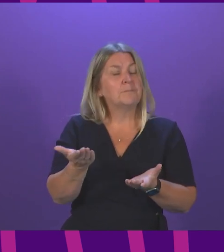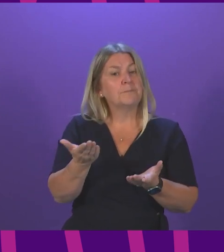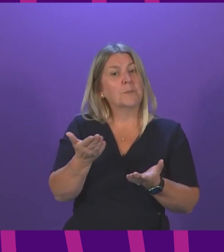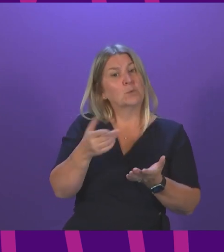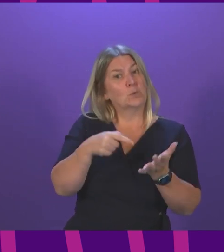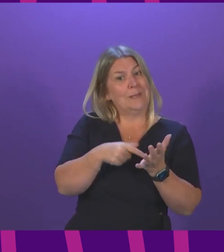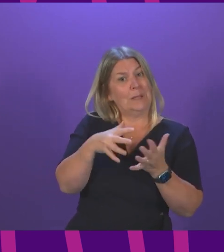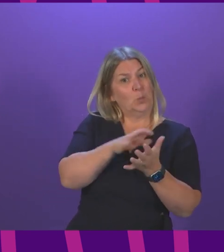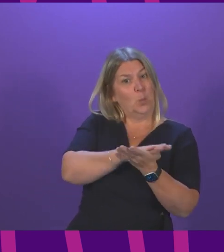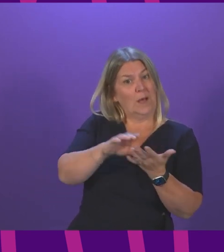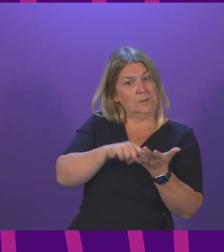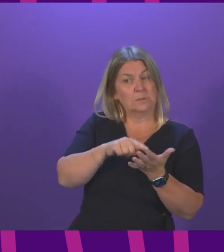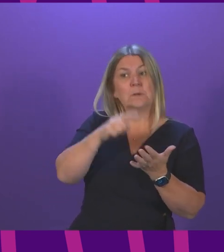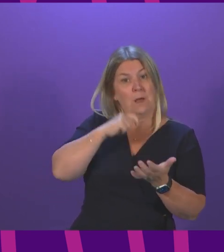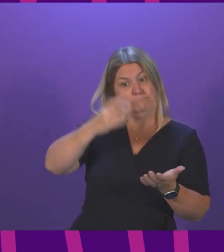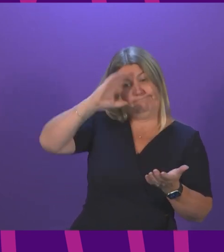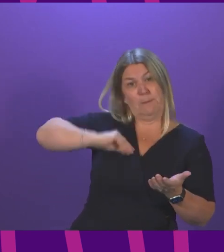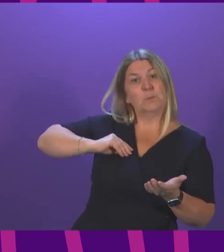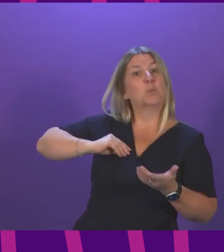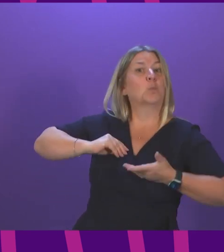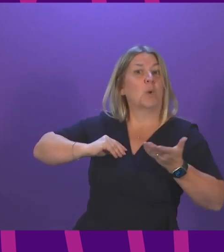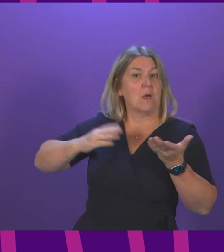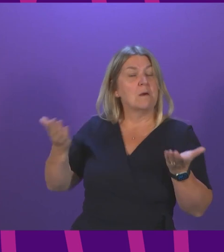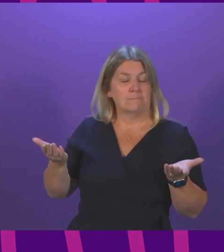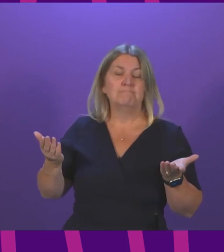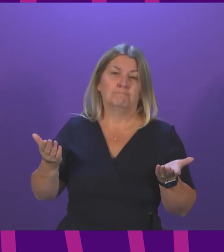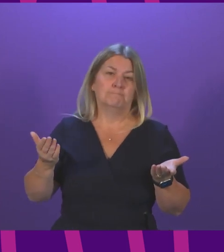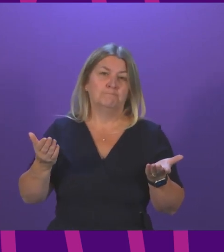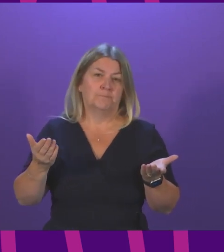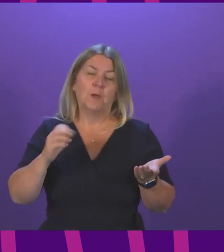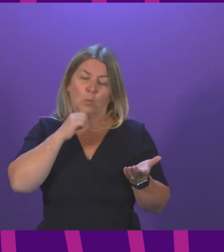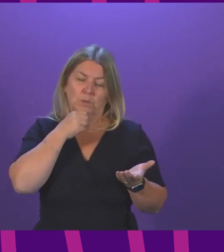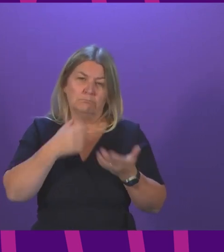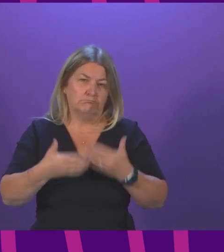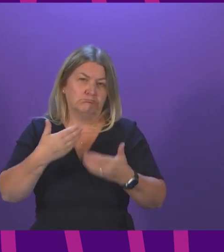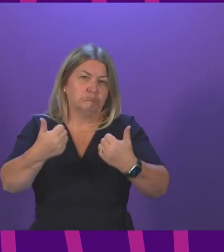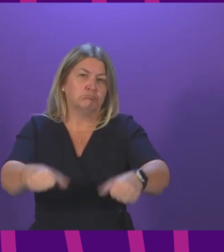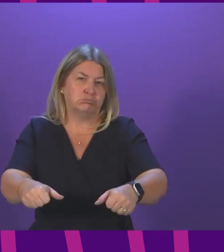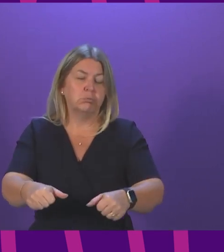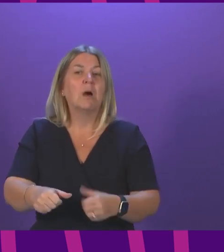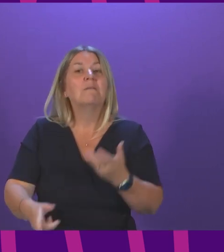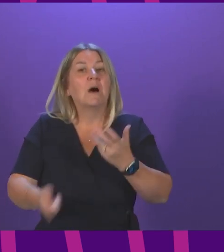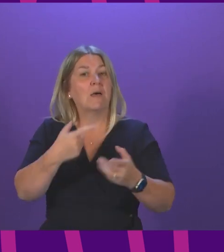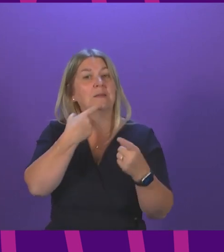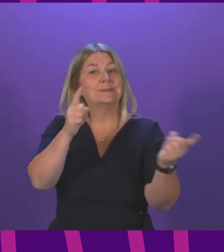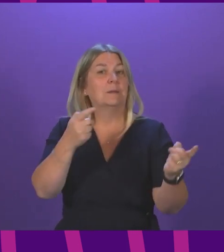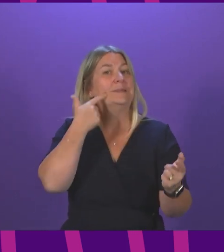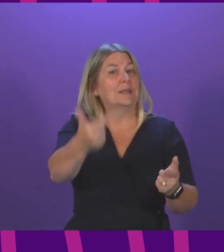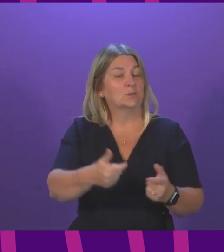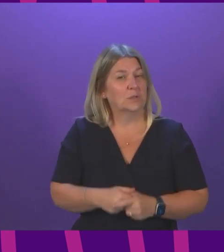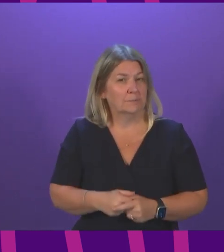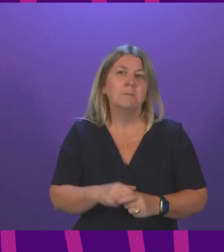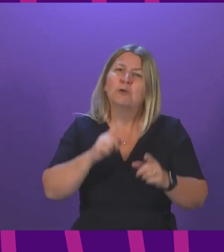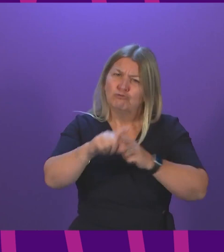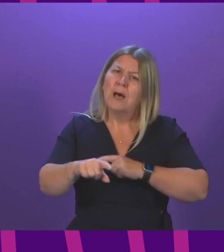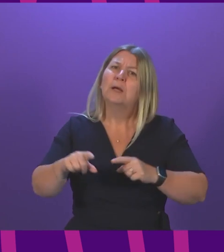forward me the details, I will do that. And my statement that hopefully to Parliament will be in less than a week. And of course, we have already taken action to try